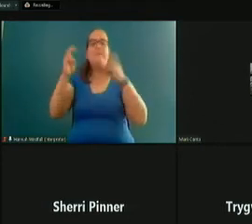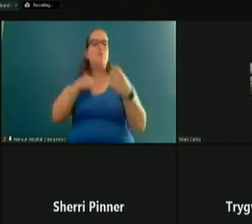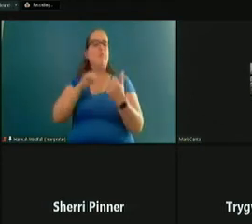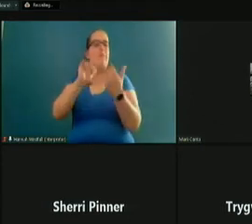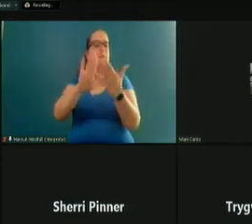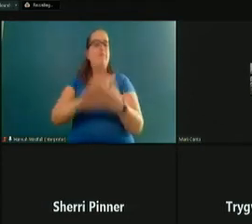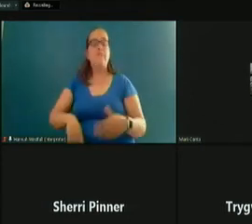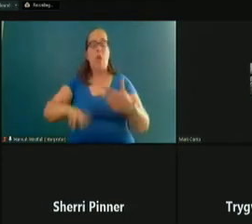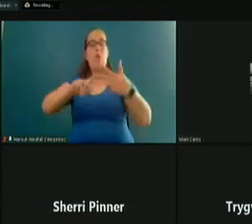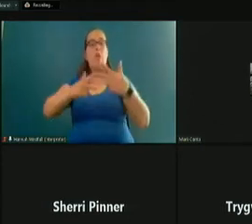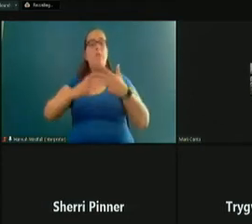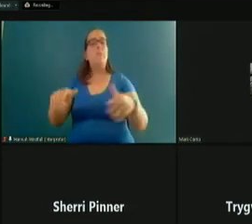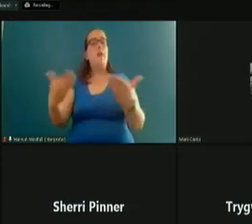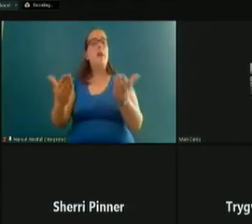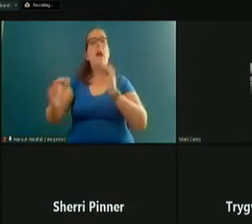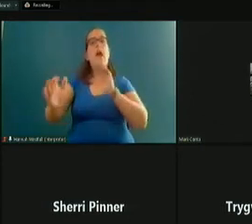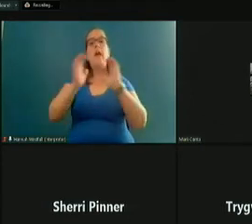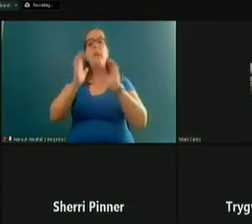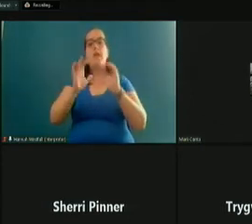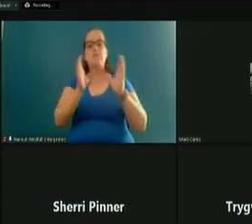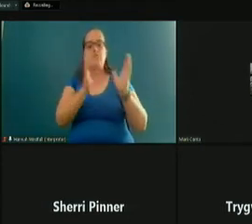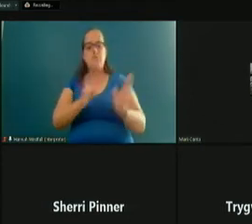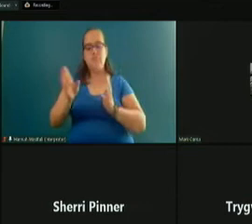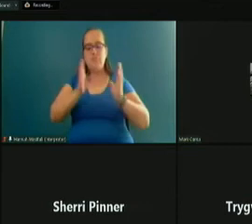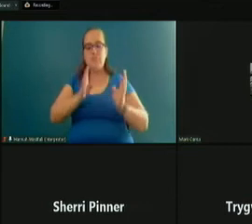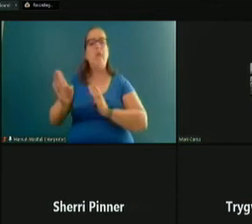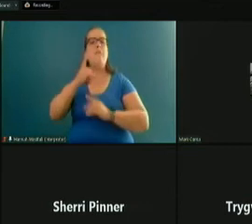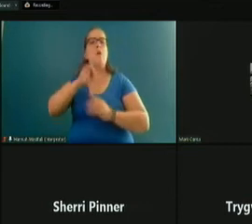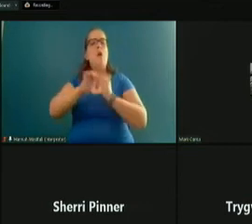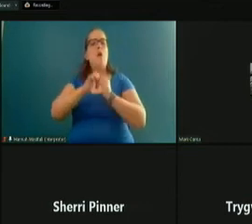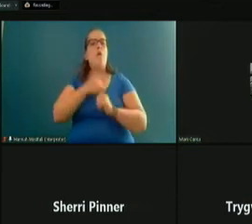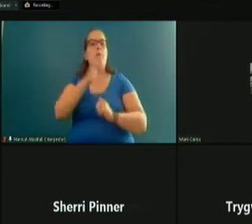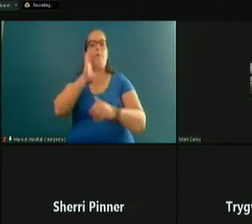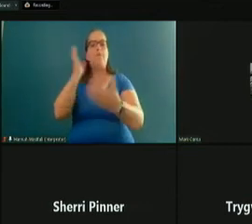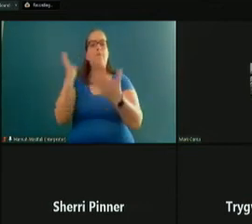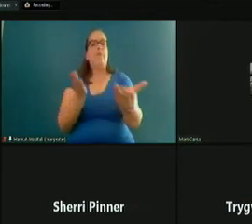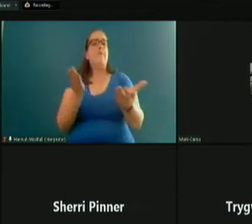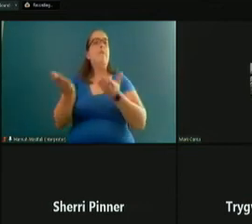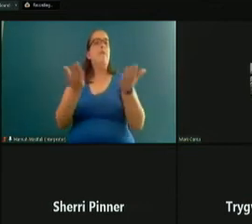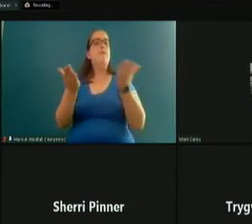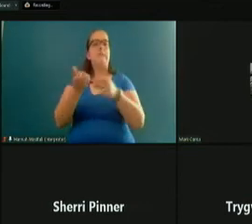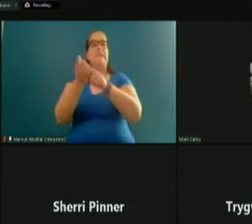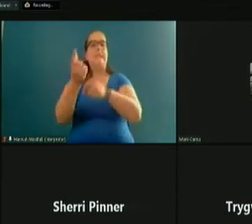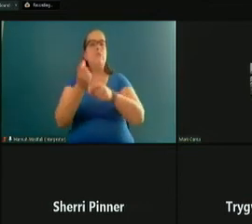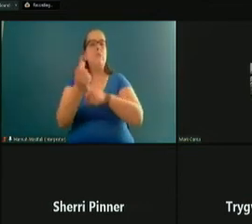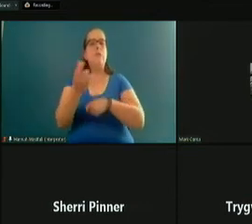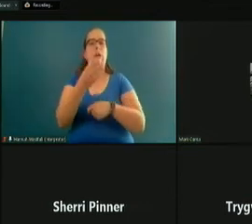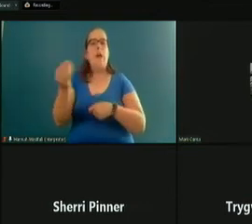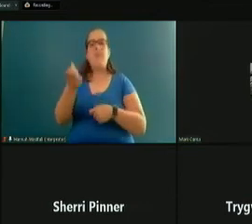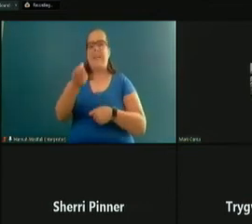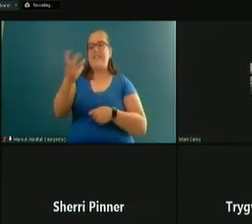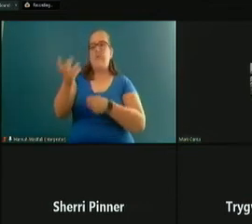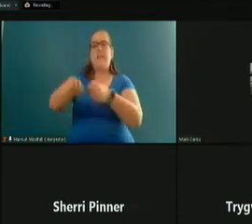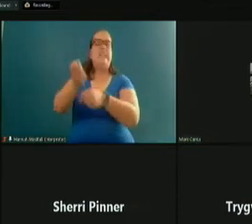providing and communicating a strategic plan for how we're going to deliver the services on an annual and several-year